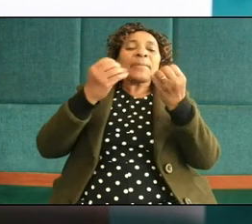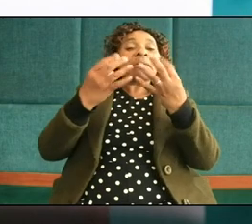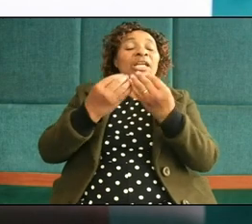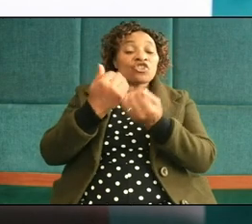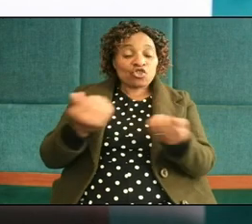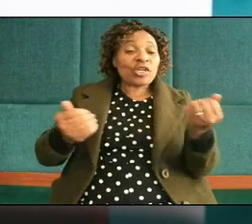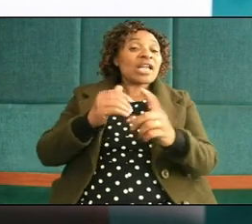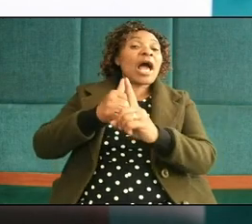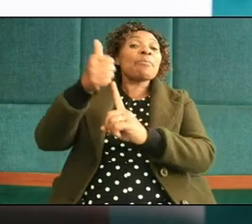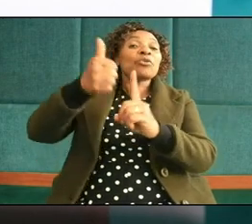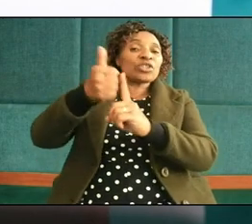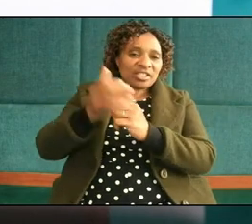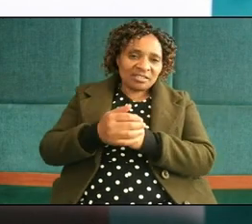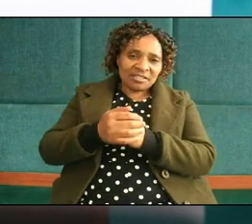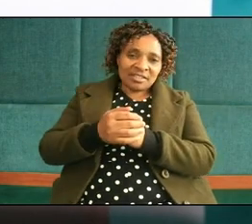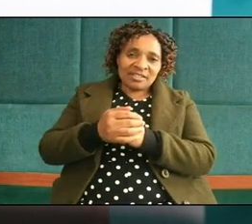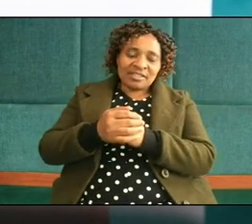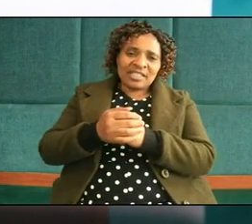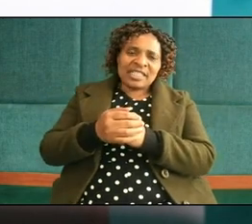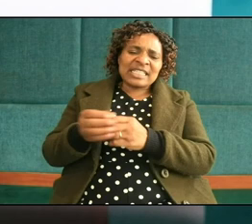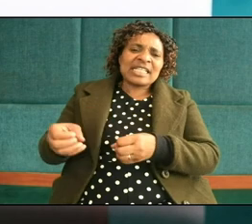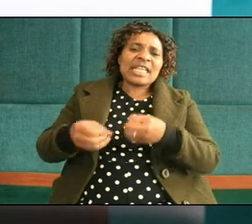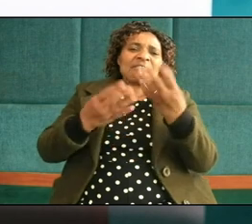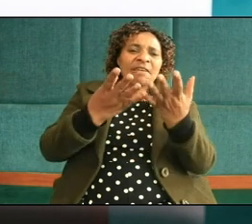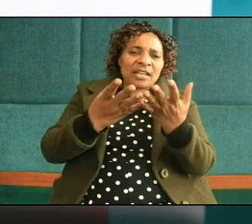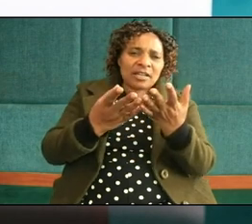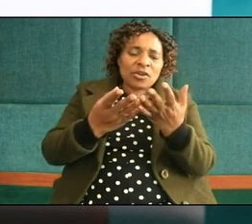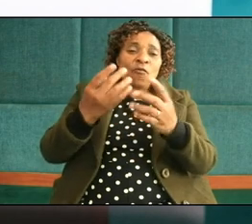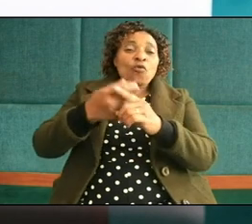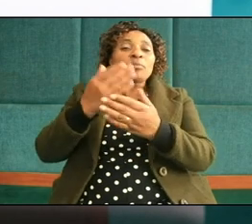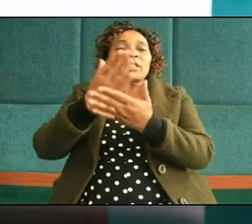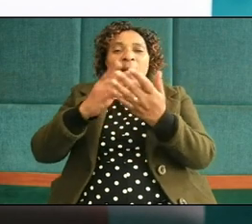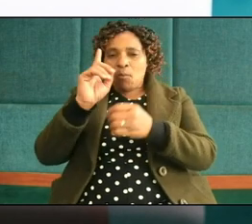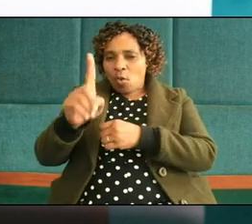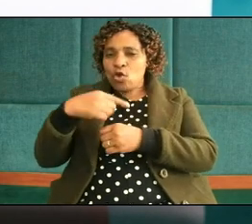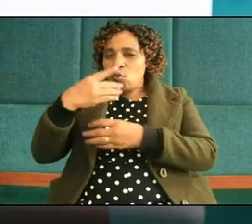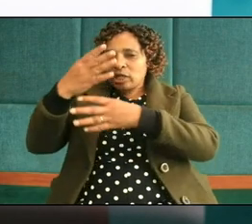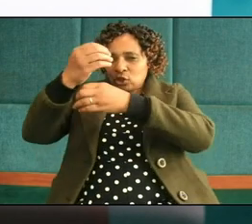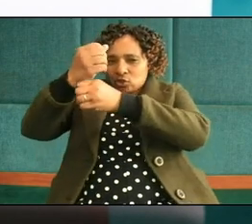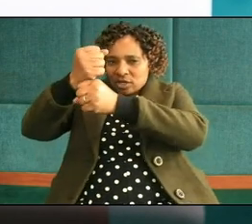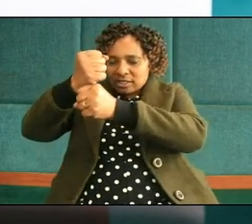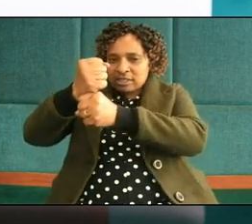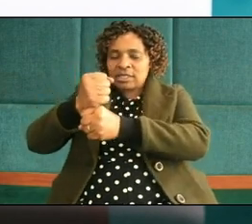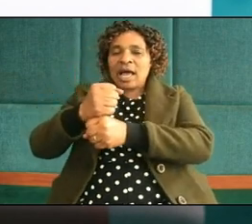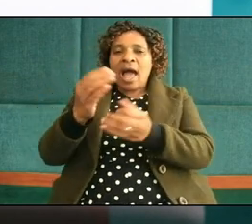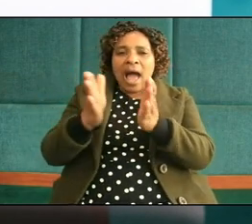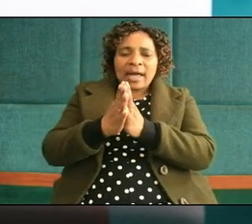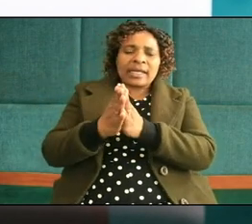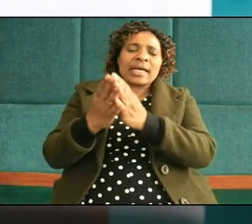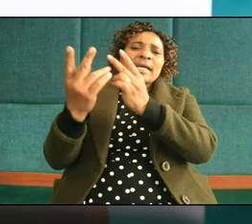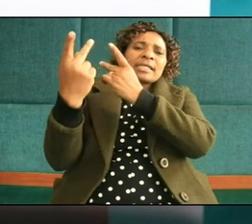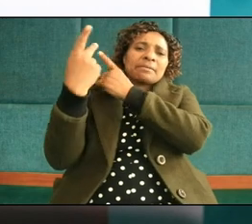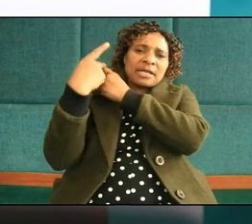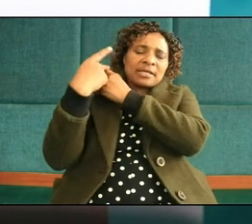is perpetrated by someone they trust and they depend on don't tell